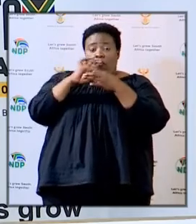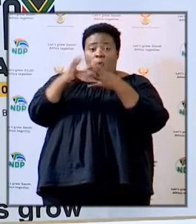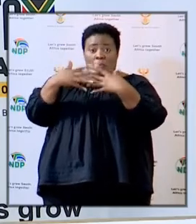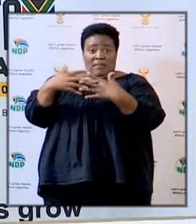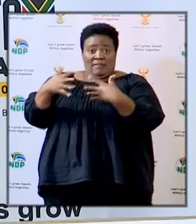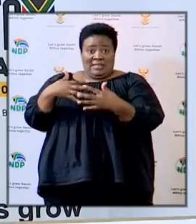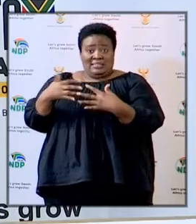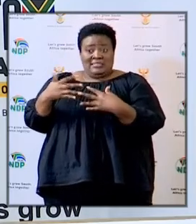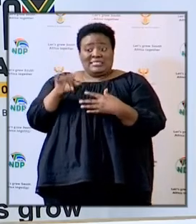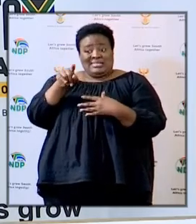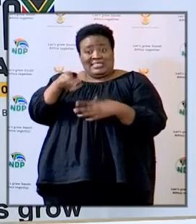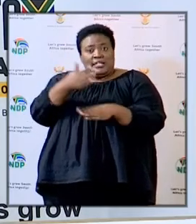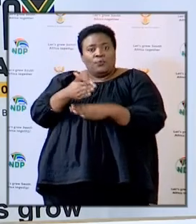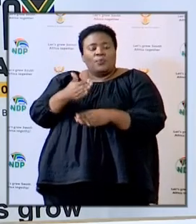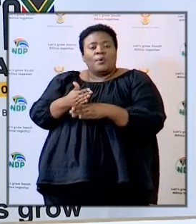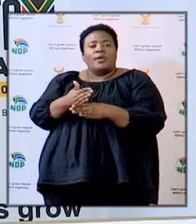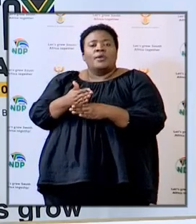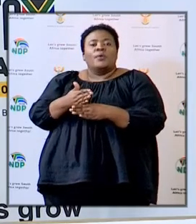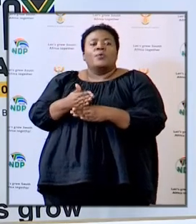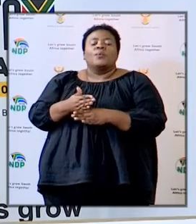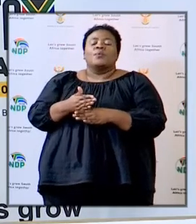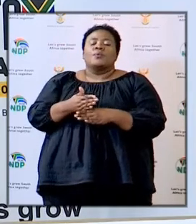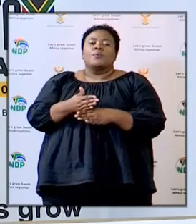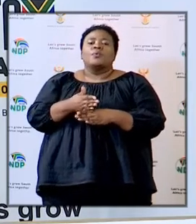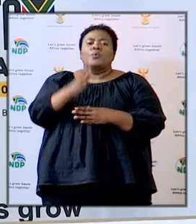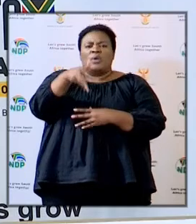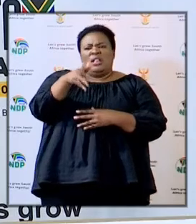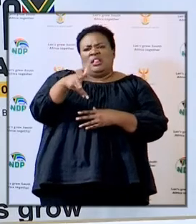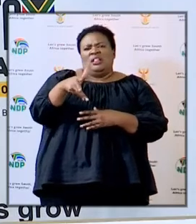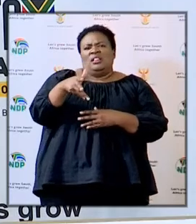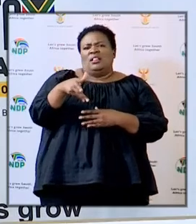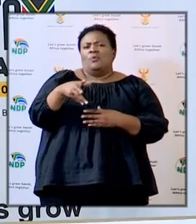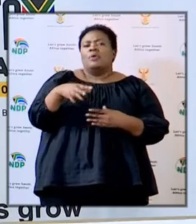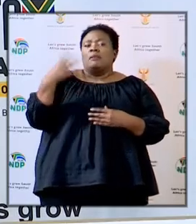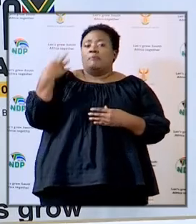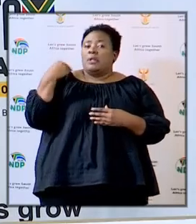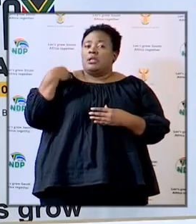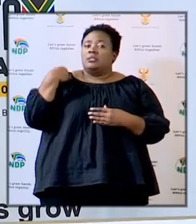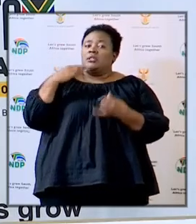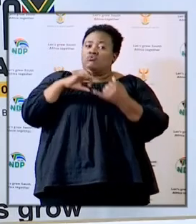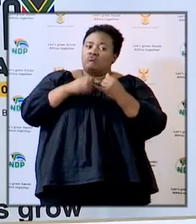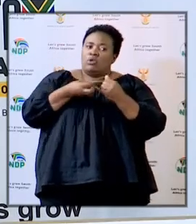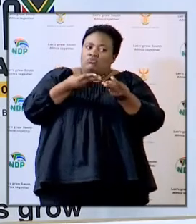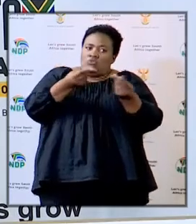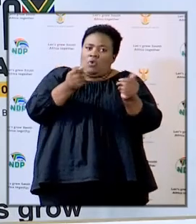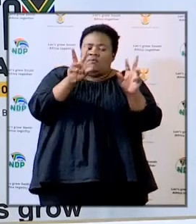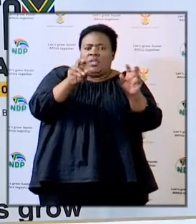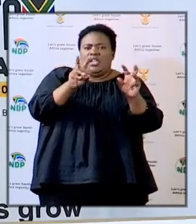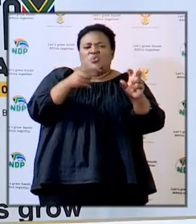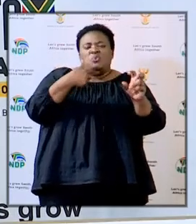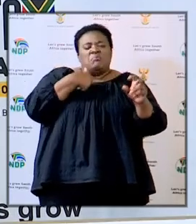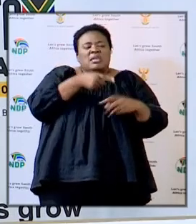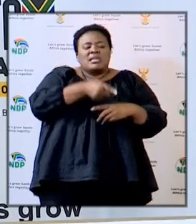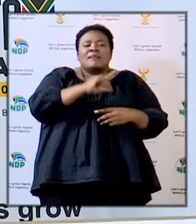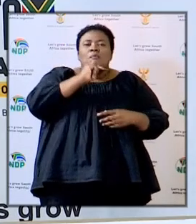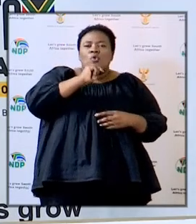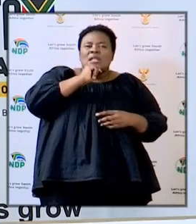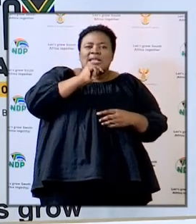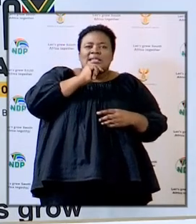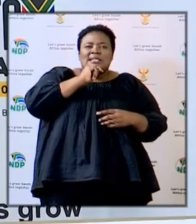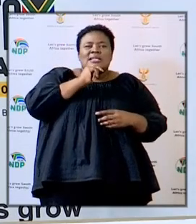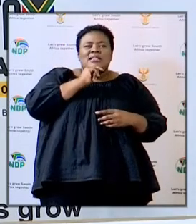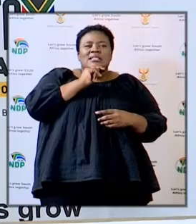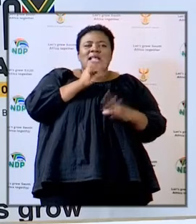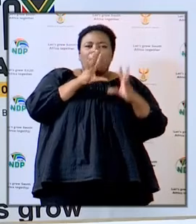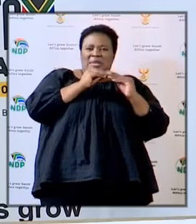will be working with the Minister to help to deal with this matter I attended a meeting this morning that